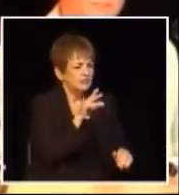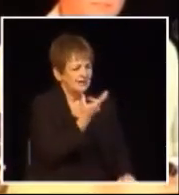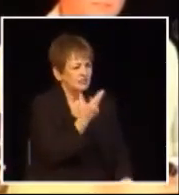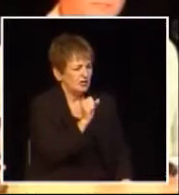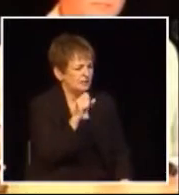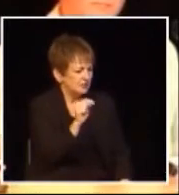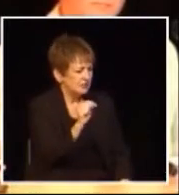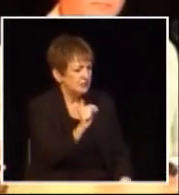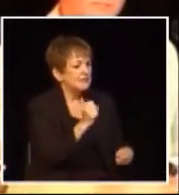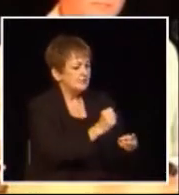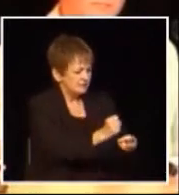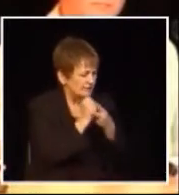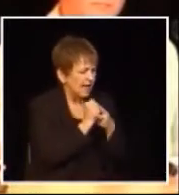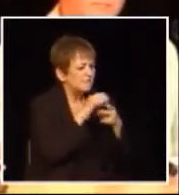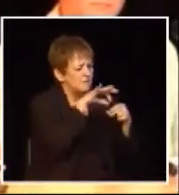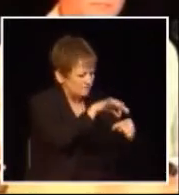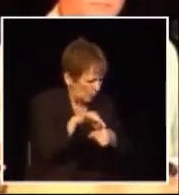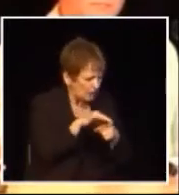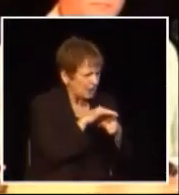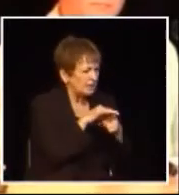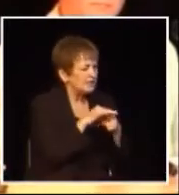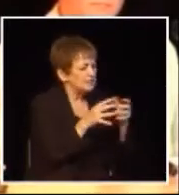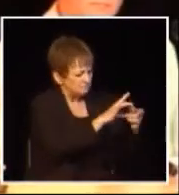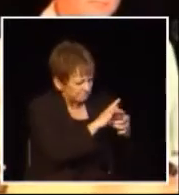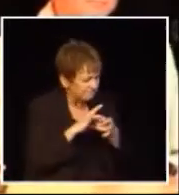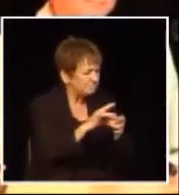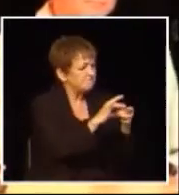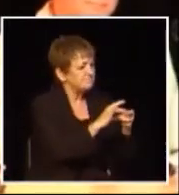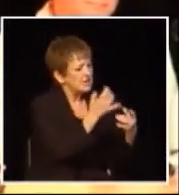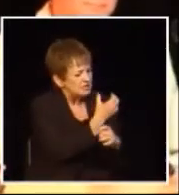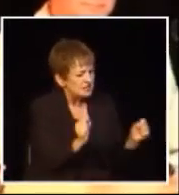save democracy and save your money